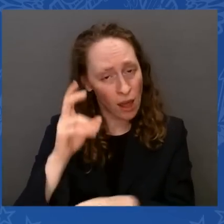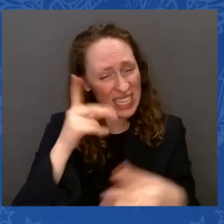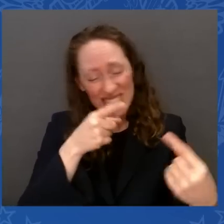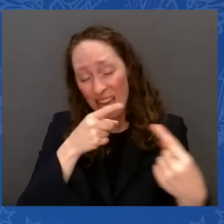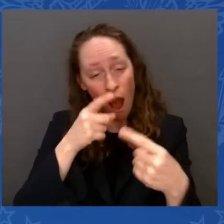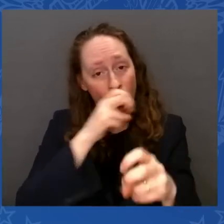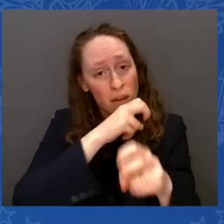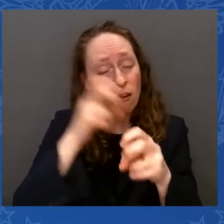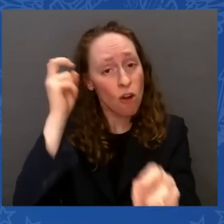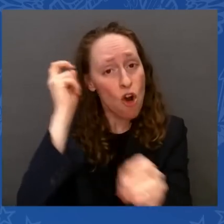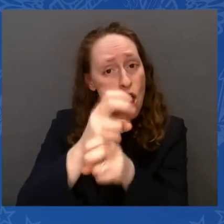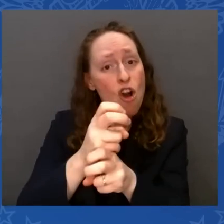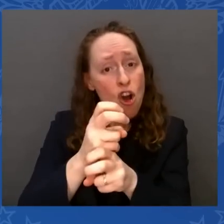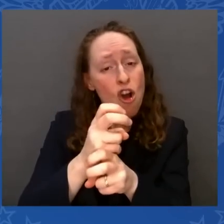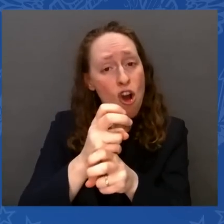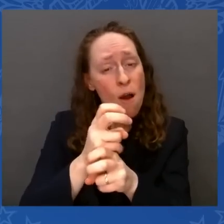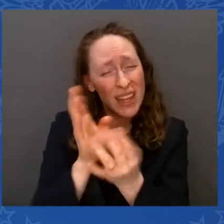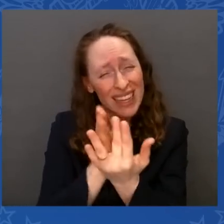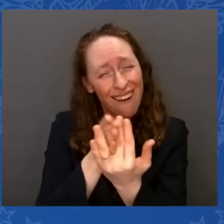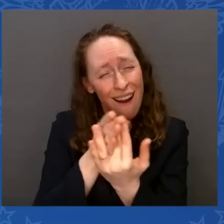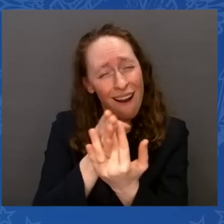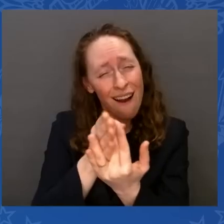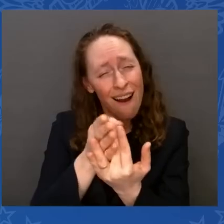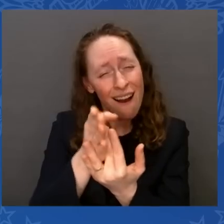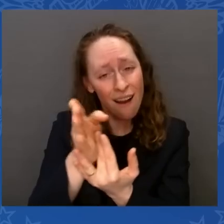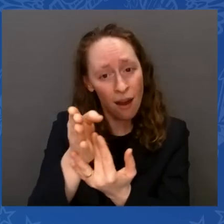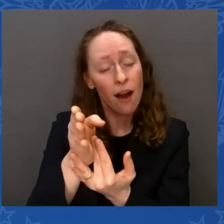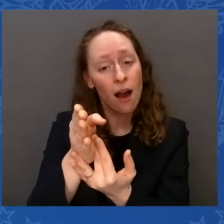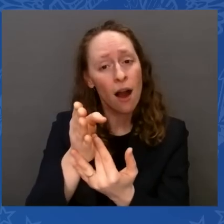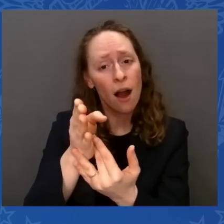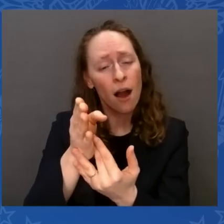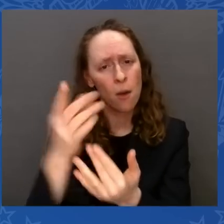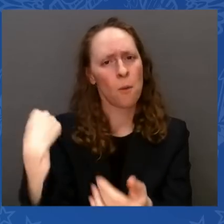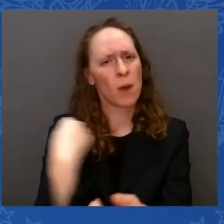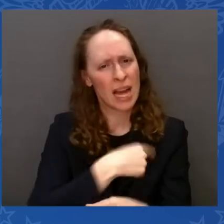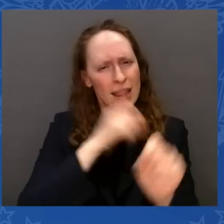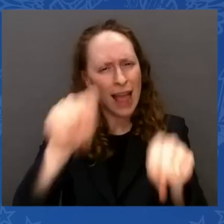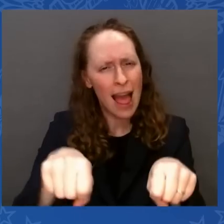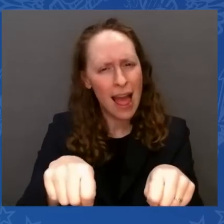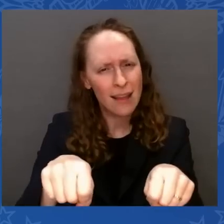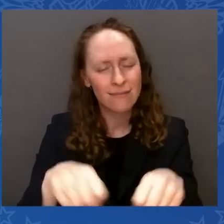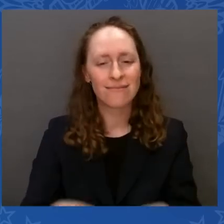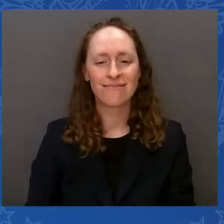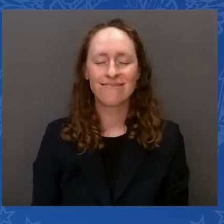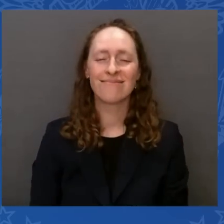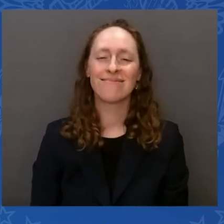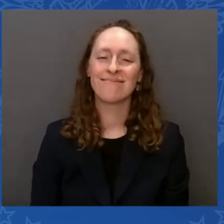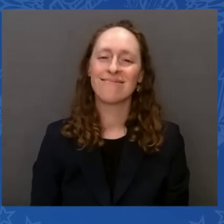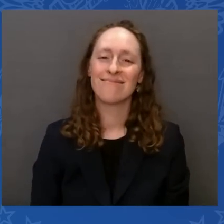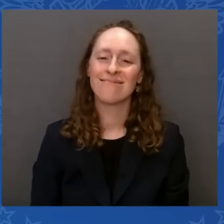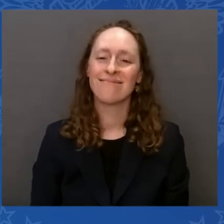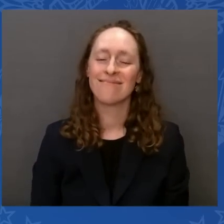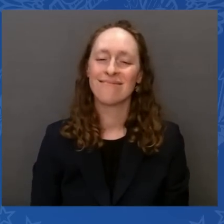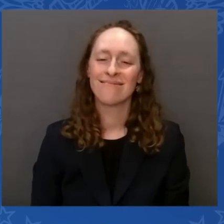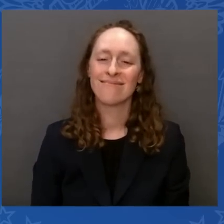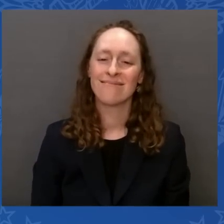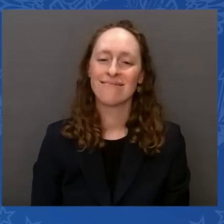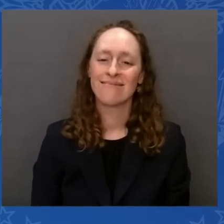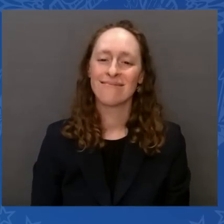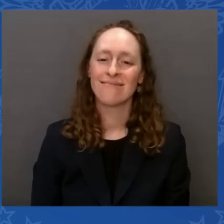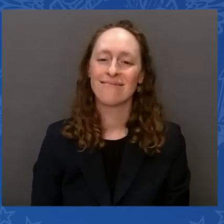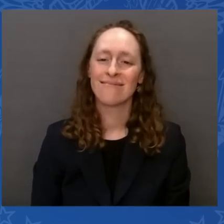And, you know, a little bit more Marjorie Taylor Greene and a few more, you're going to have a lot of Republicans running our way.